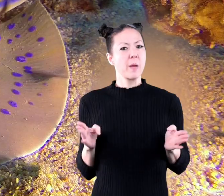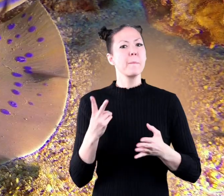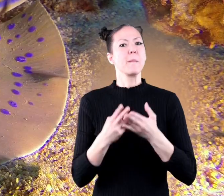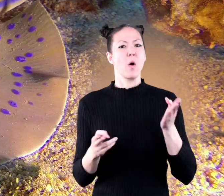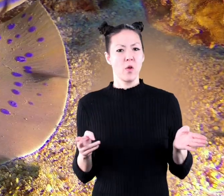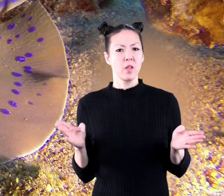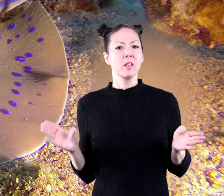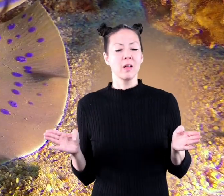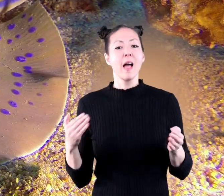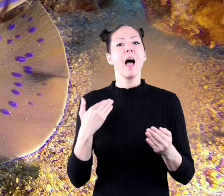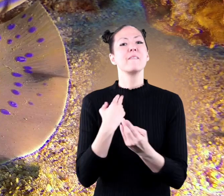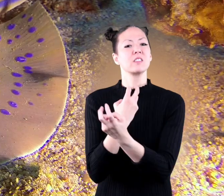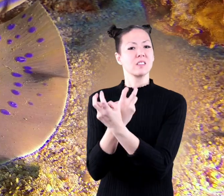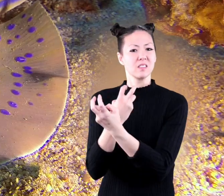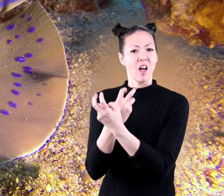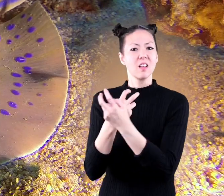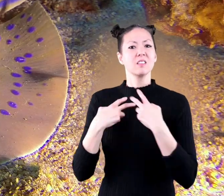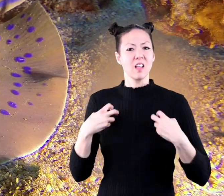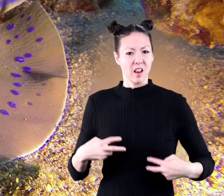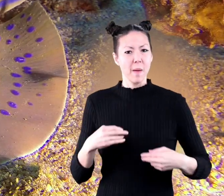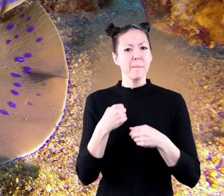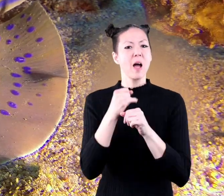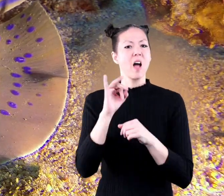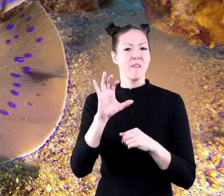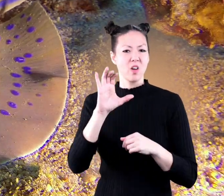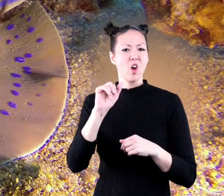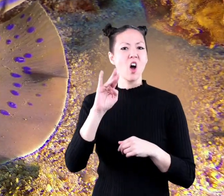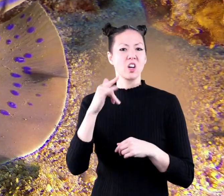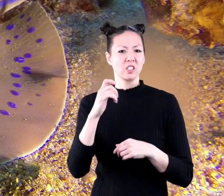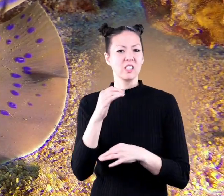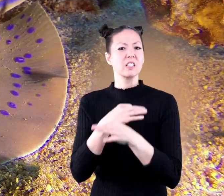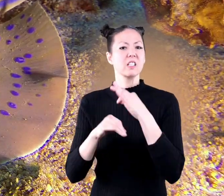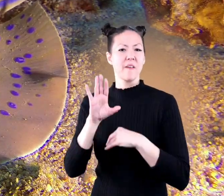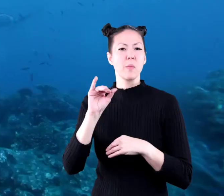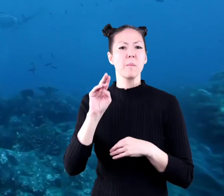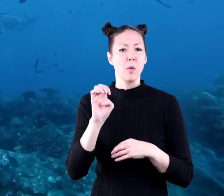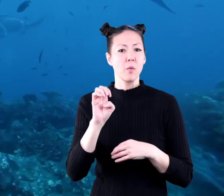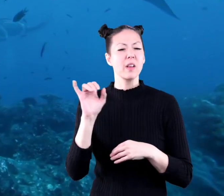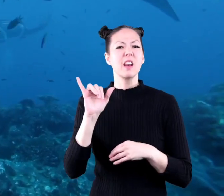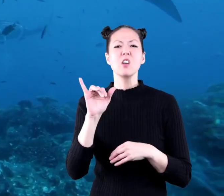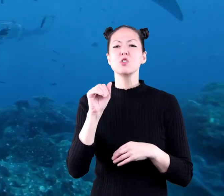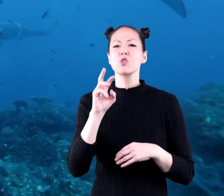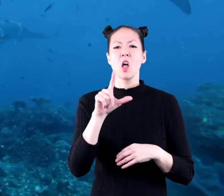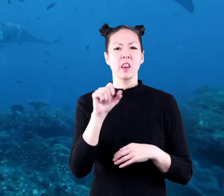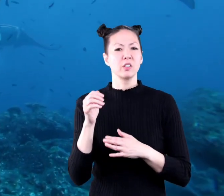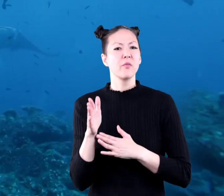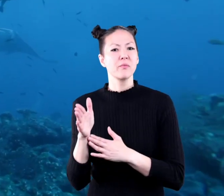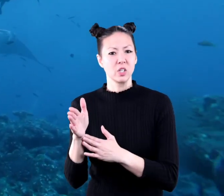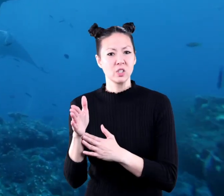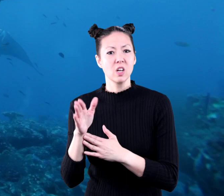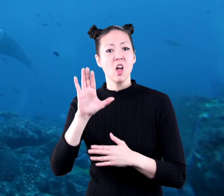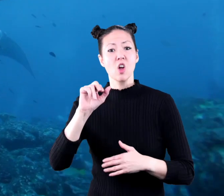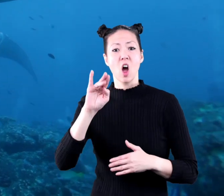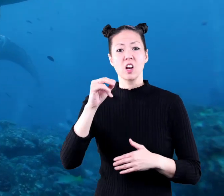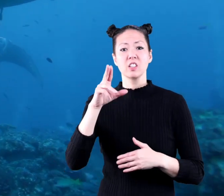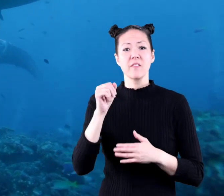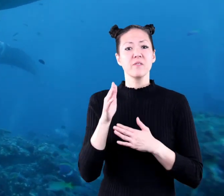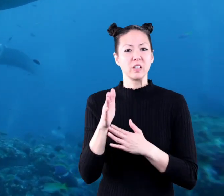they also have skeletons that are made of cartilage instead of bone just like jawless fish